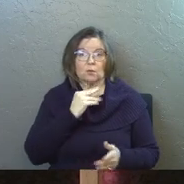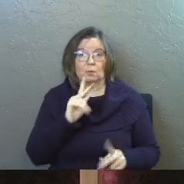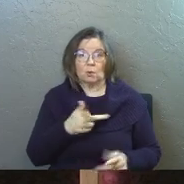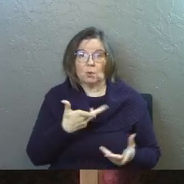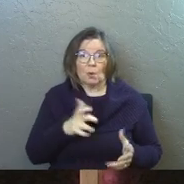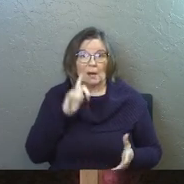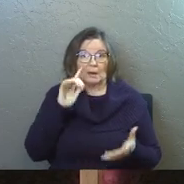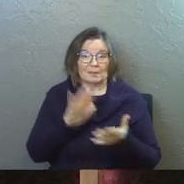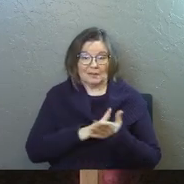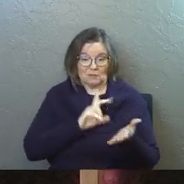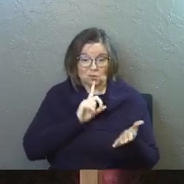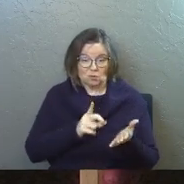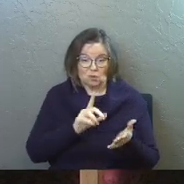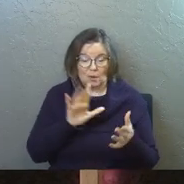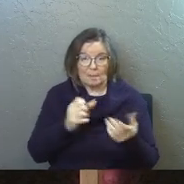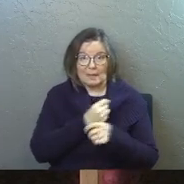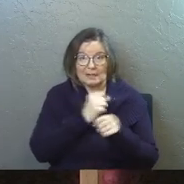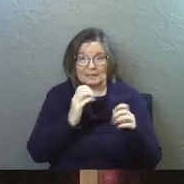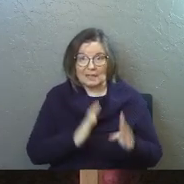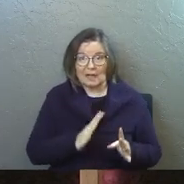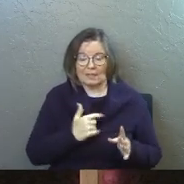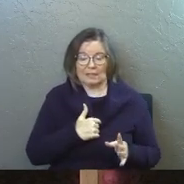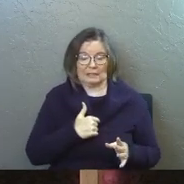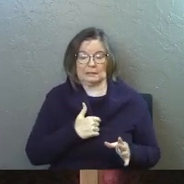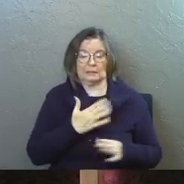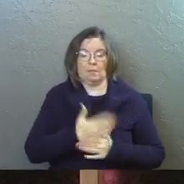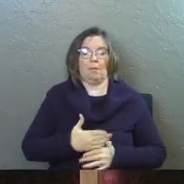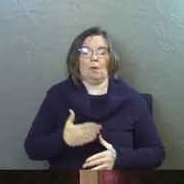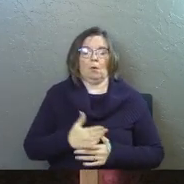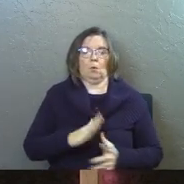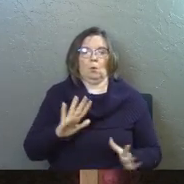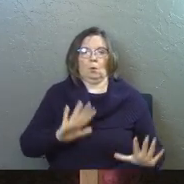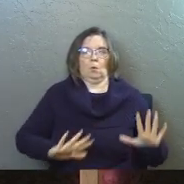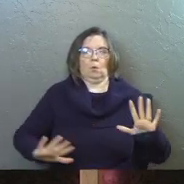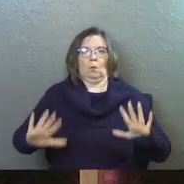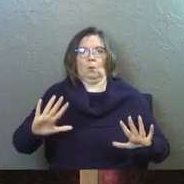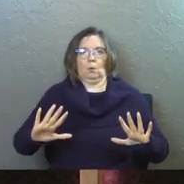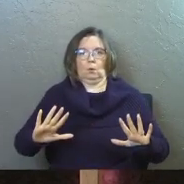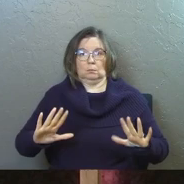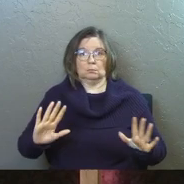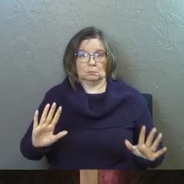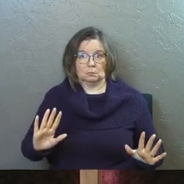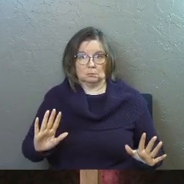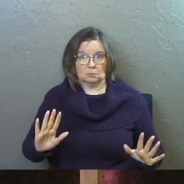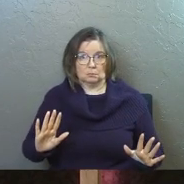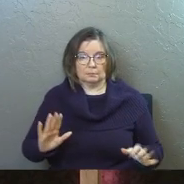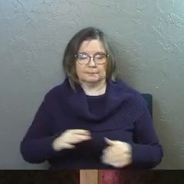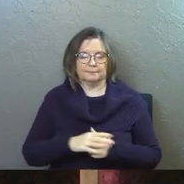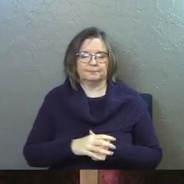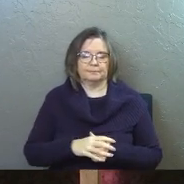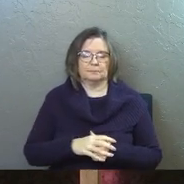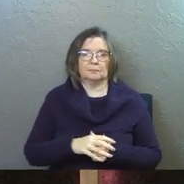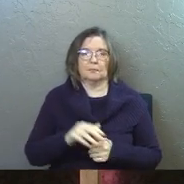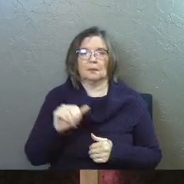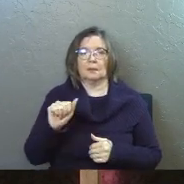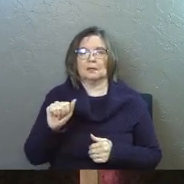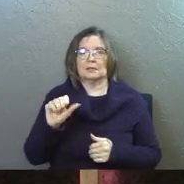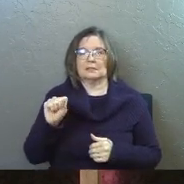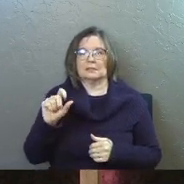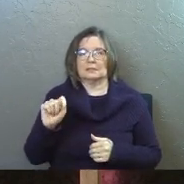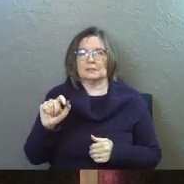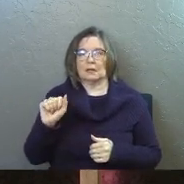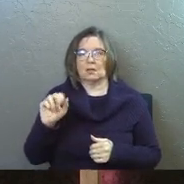does not want to believe he's the true Messiah, this is bothersome to them. Uh, Augustine,